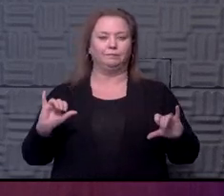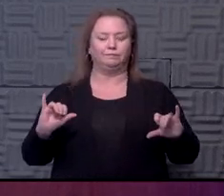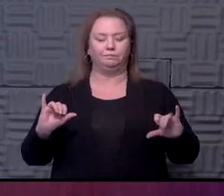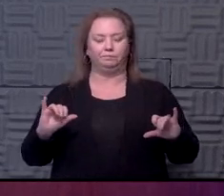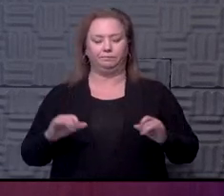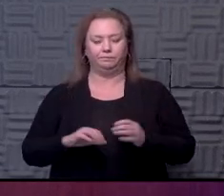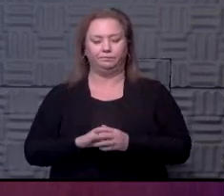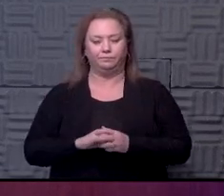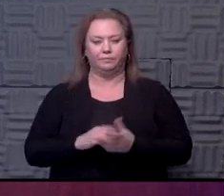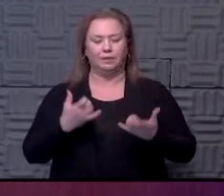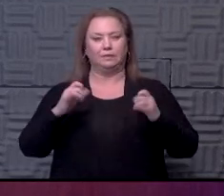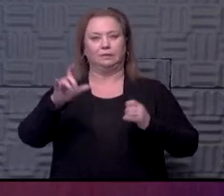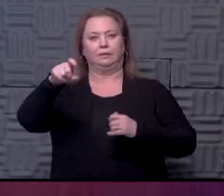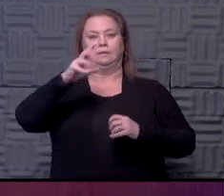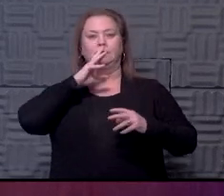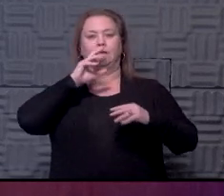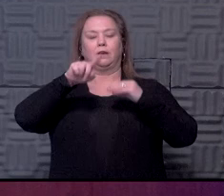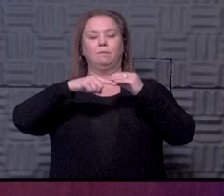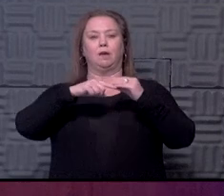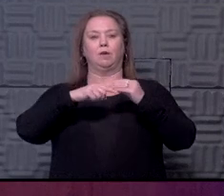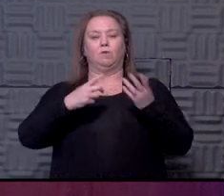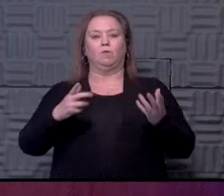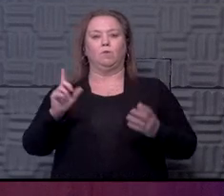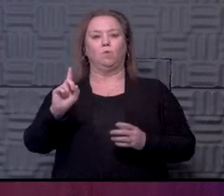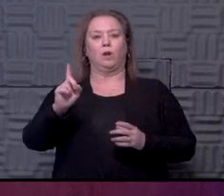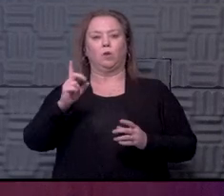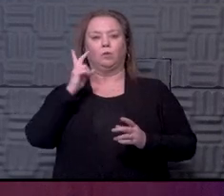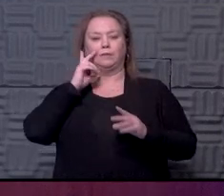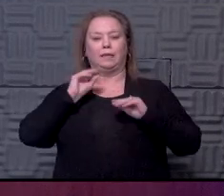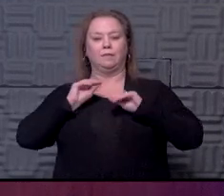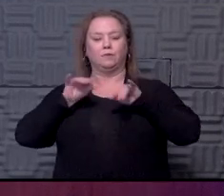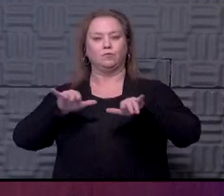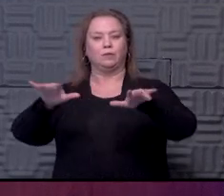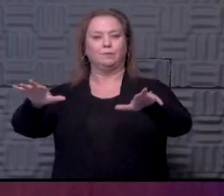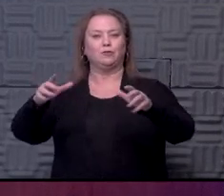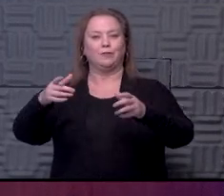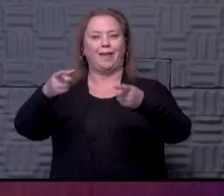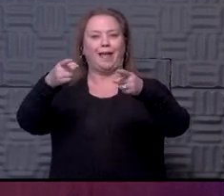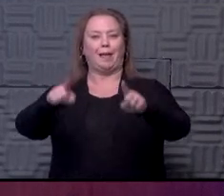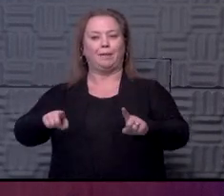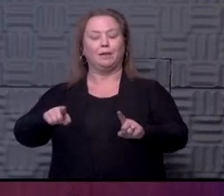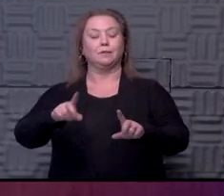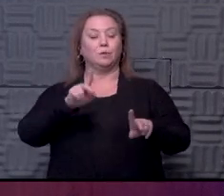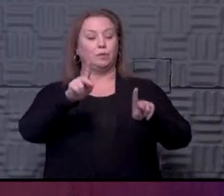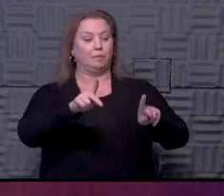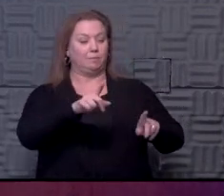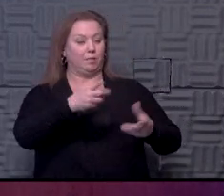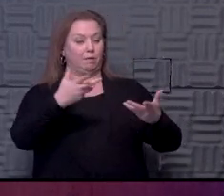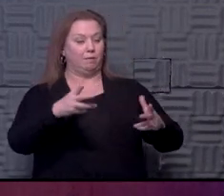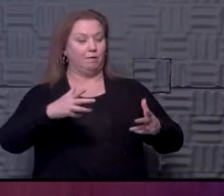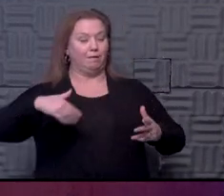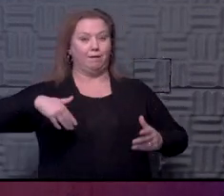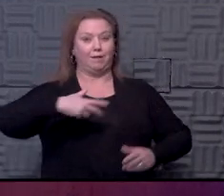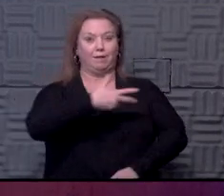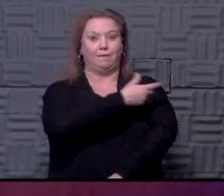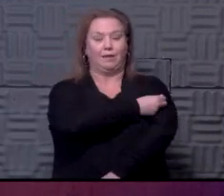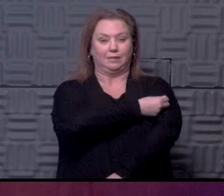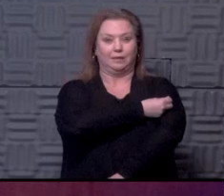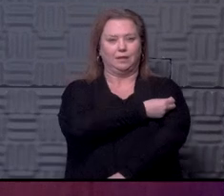And we will still need to talk about where we are seeing transmission to make sure that those that are unvaccinated, because remember,